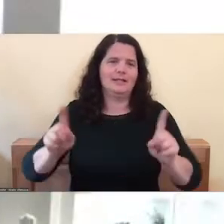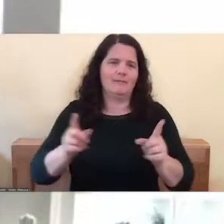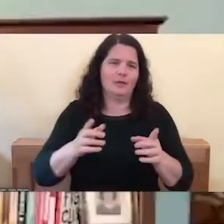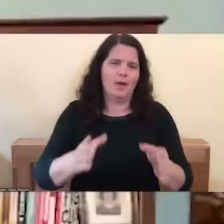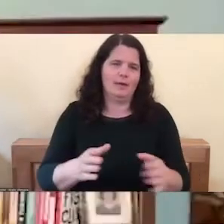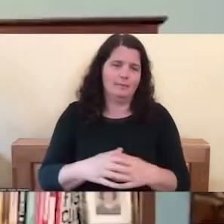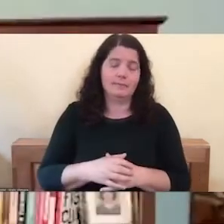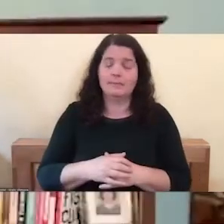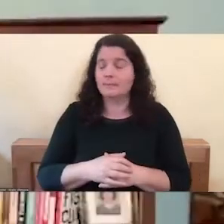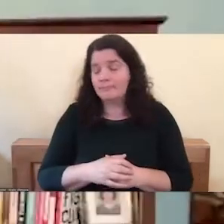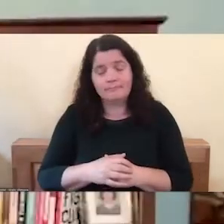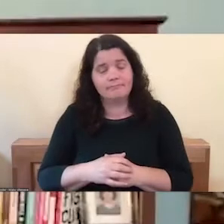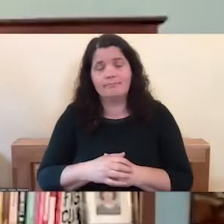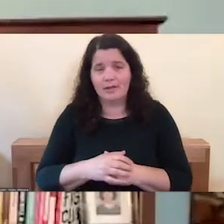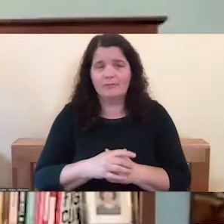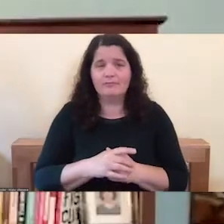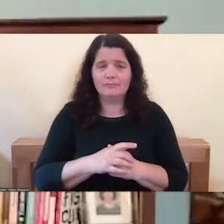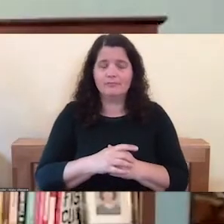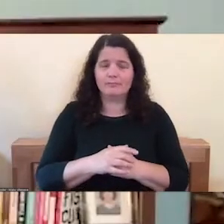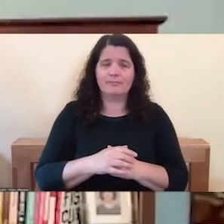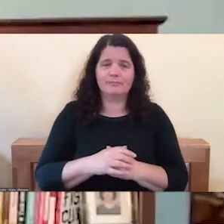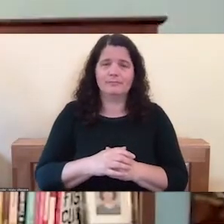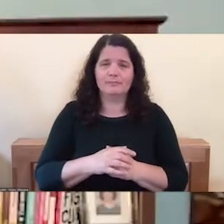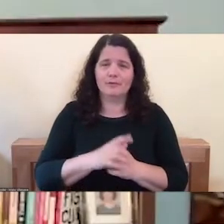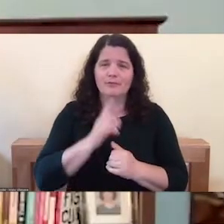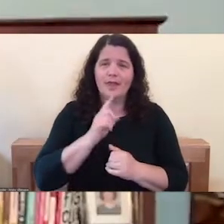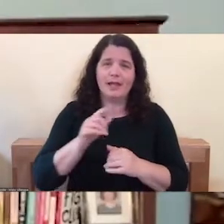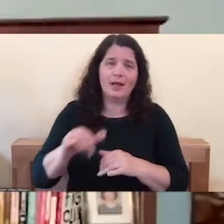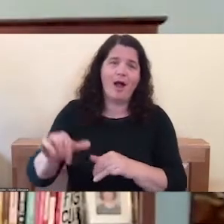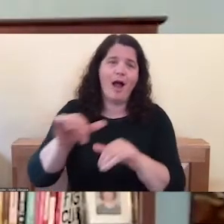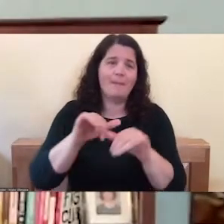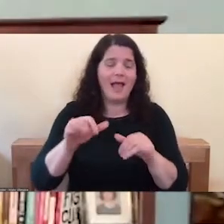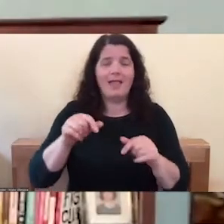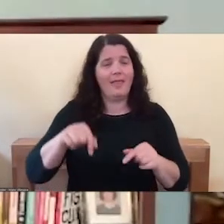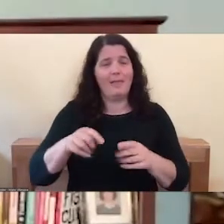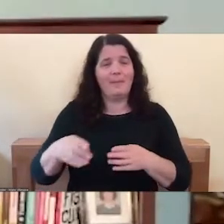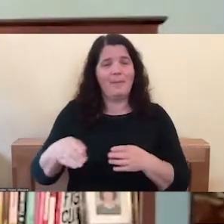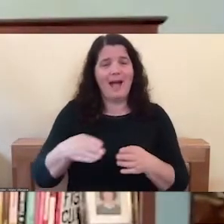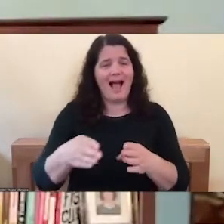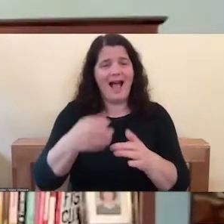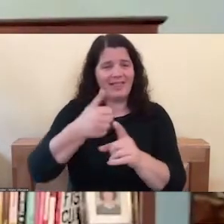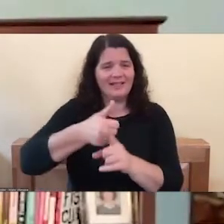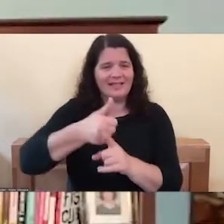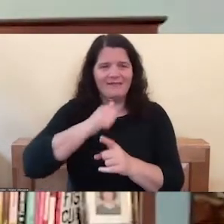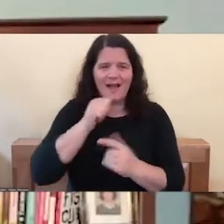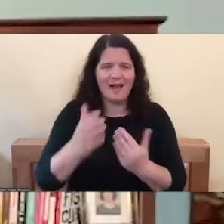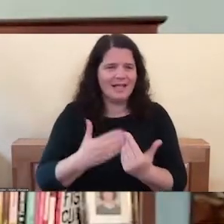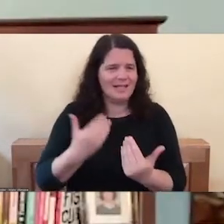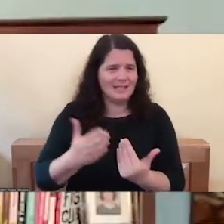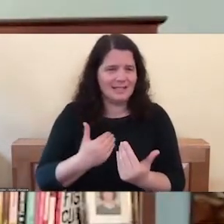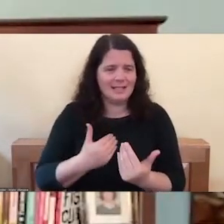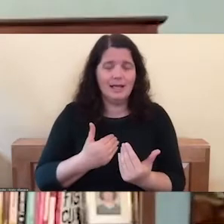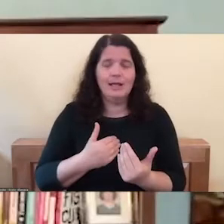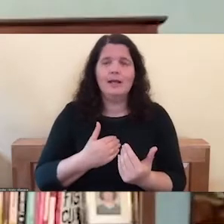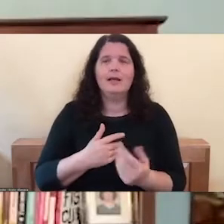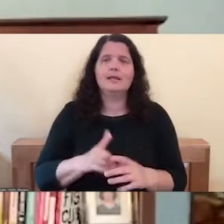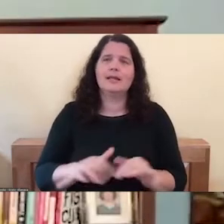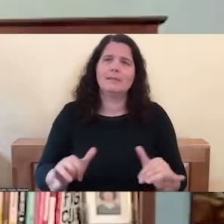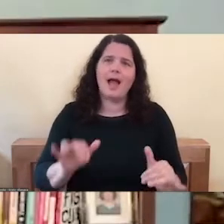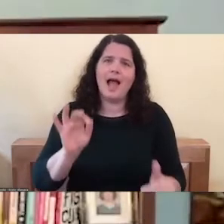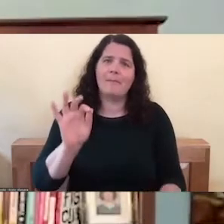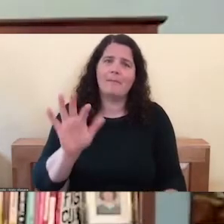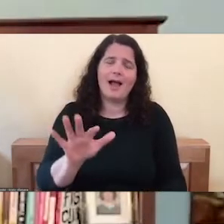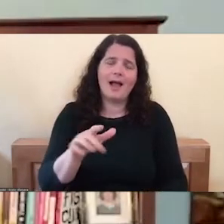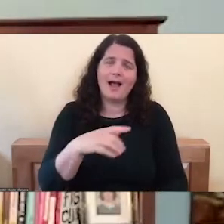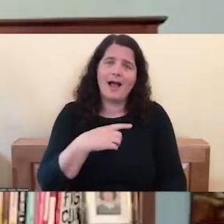very, it's very common, you know, the path isn't an easy one, but, but here's the amazing thing, Jennifer,